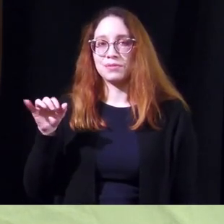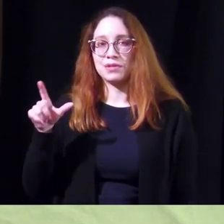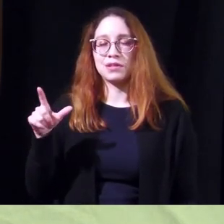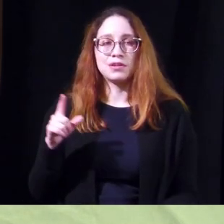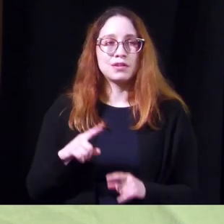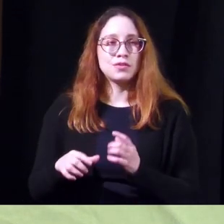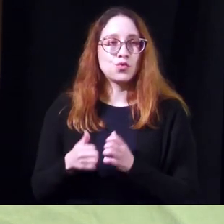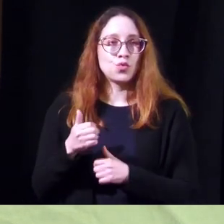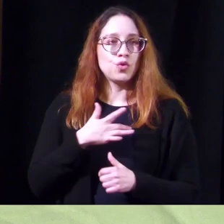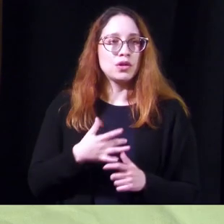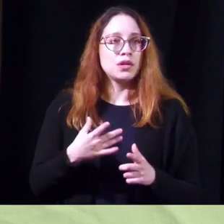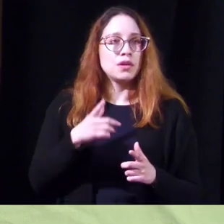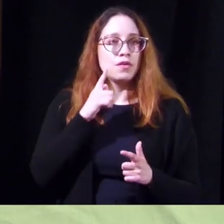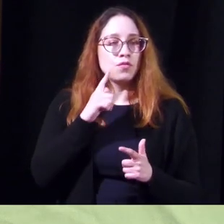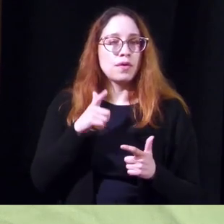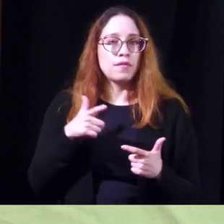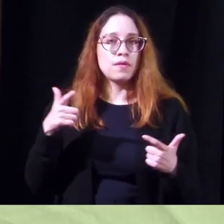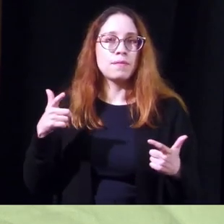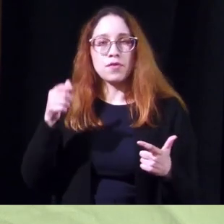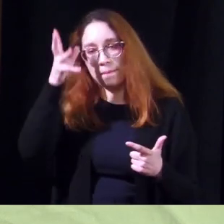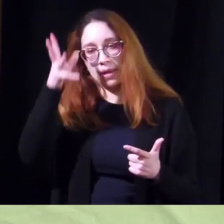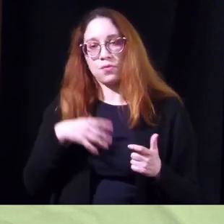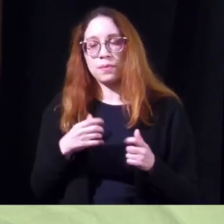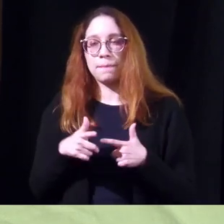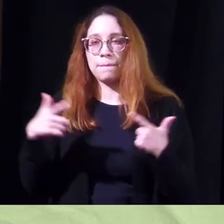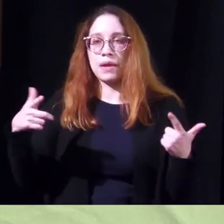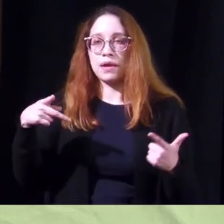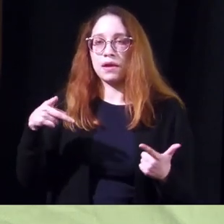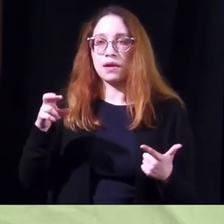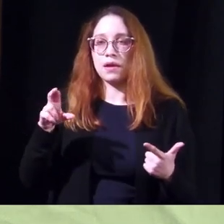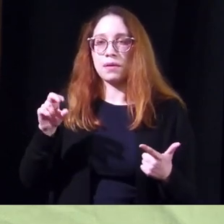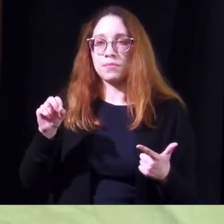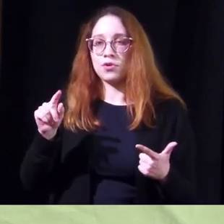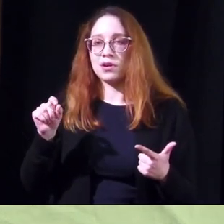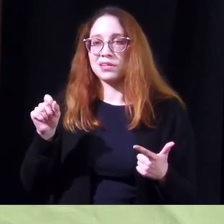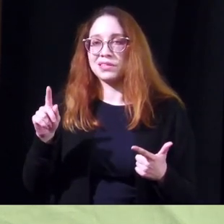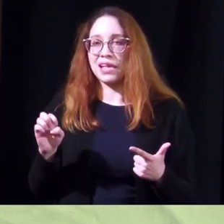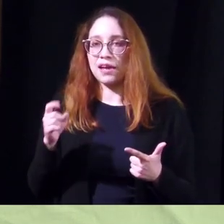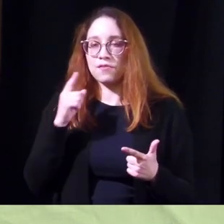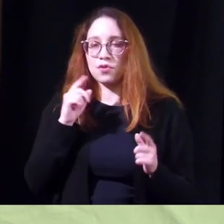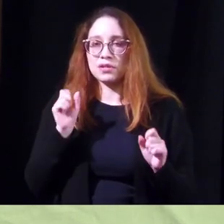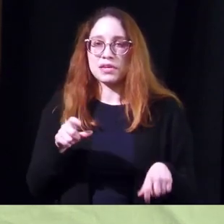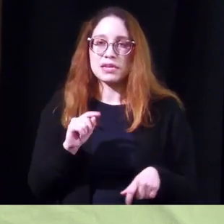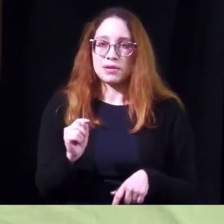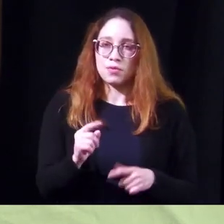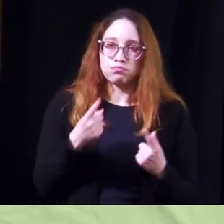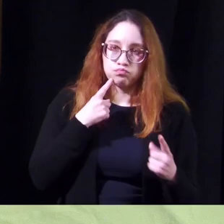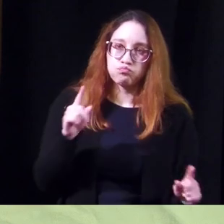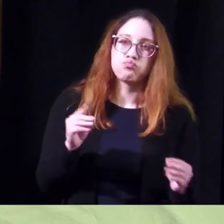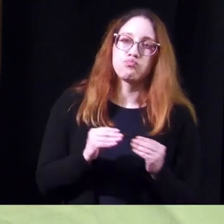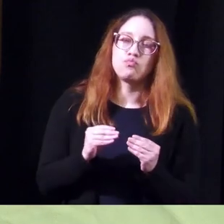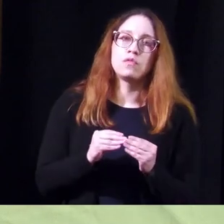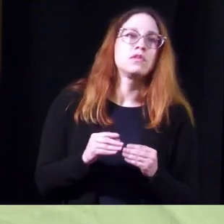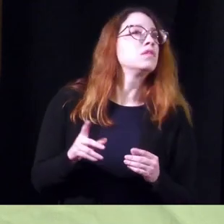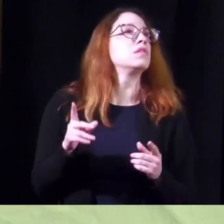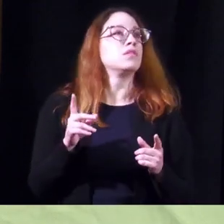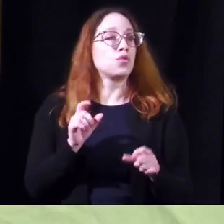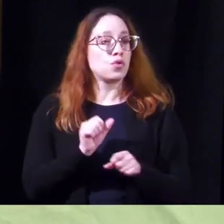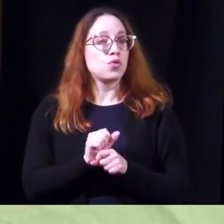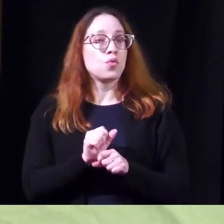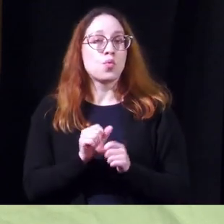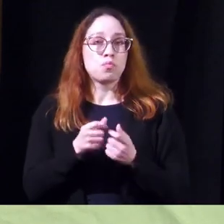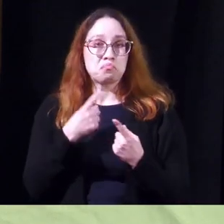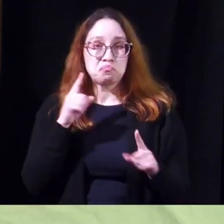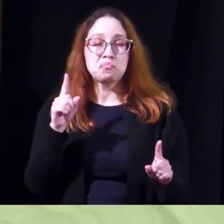men mostly who have enlarged prostates so that they can get the urine out and avoid more effectively it does work in